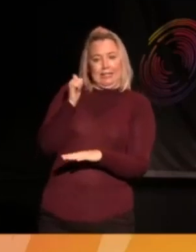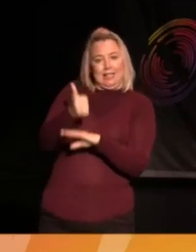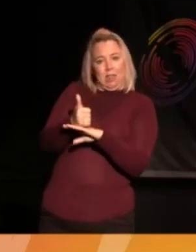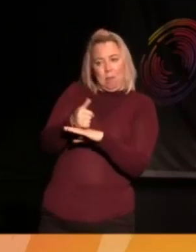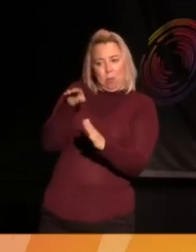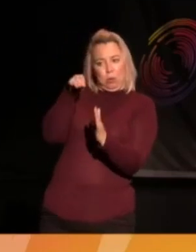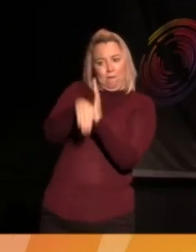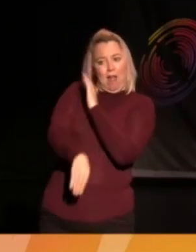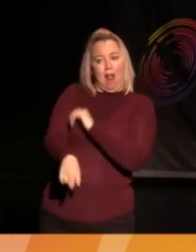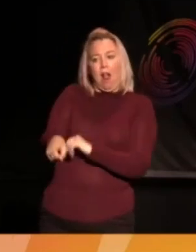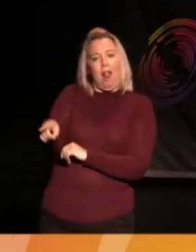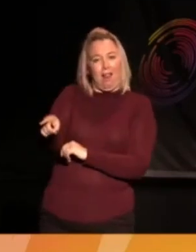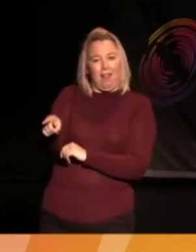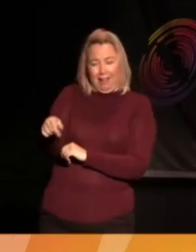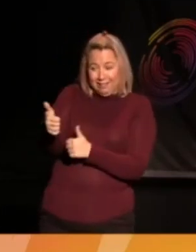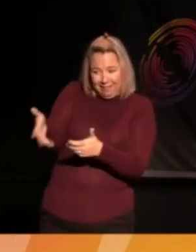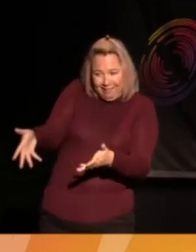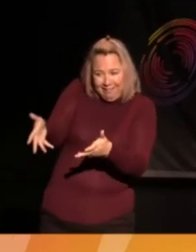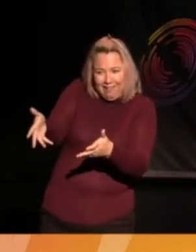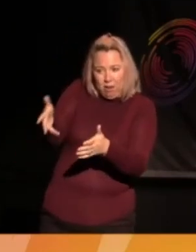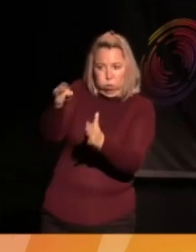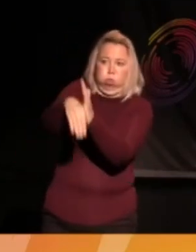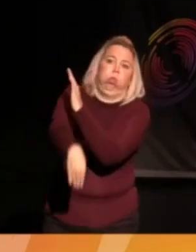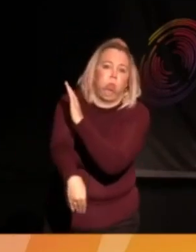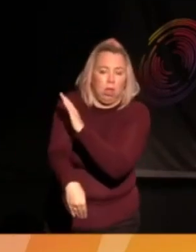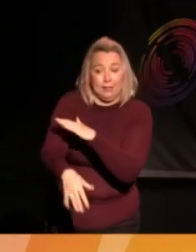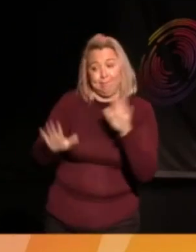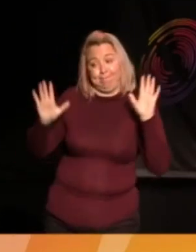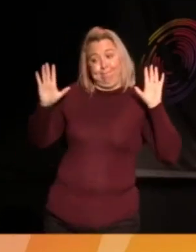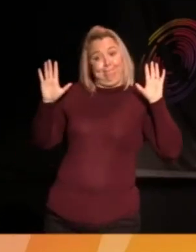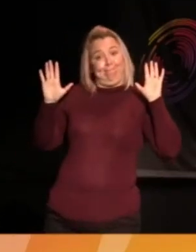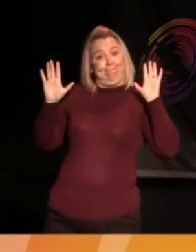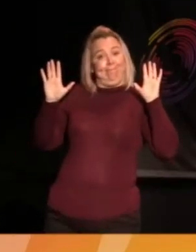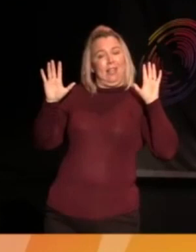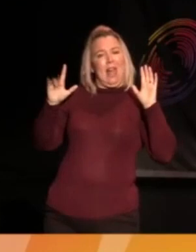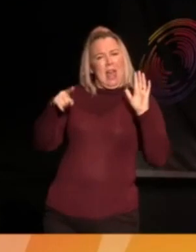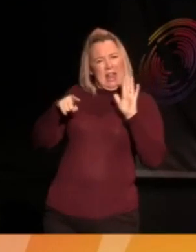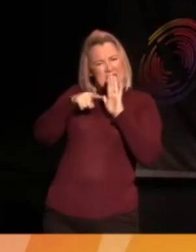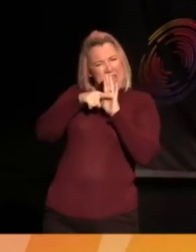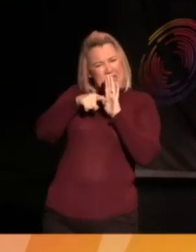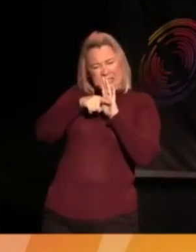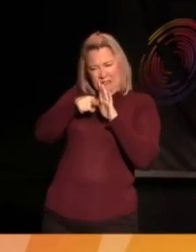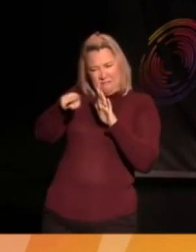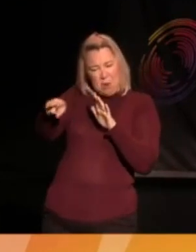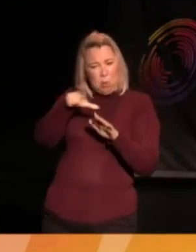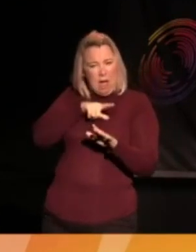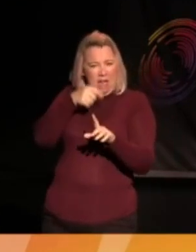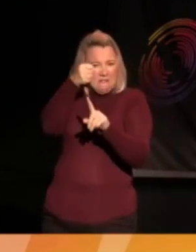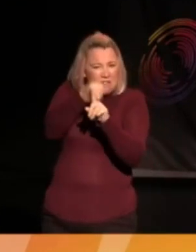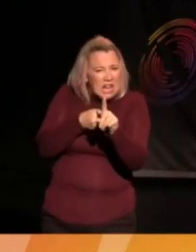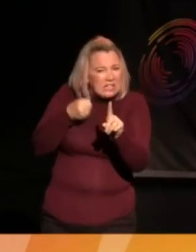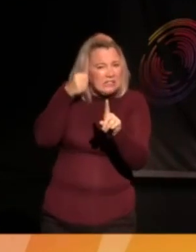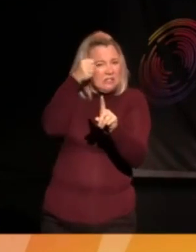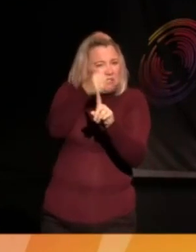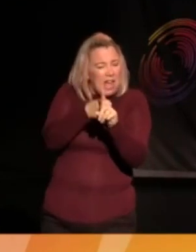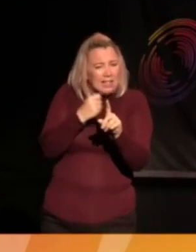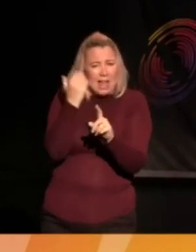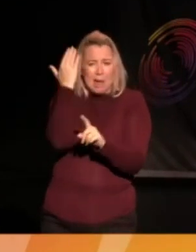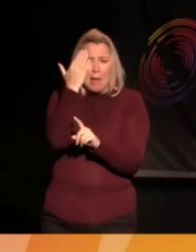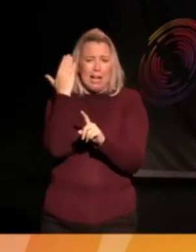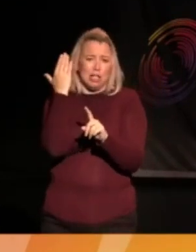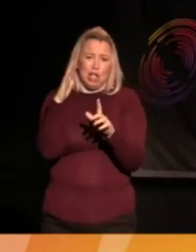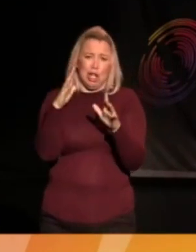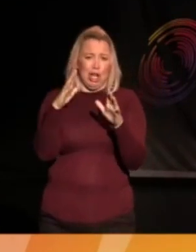for life to fail and then they kind of have this negative energy all their life, fighting, fighting, fighting. Imagine if you had a